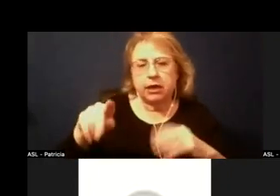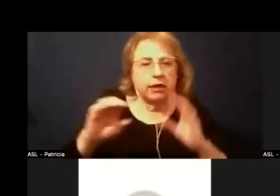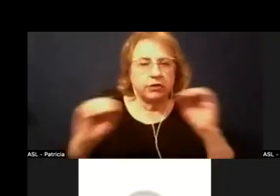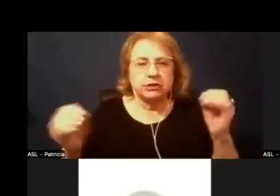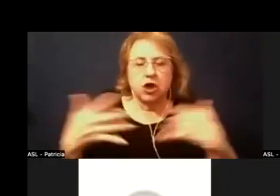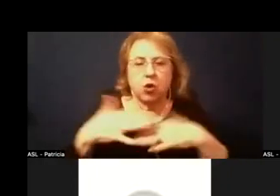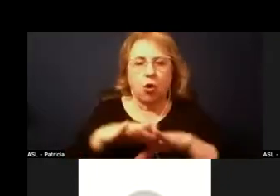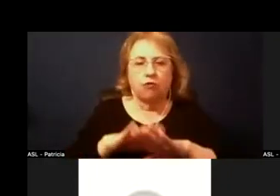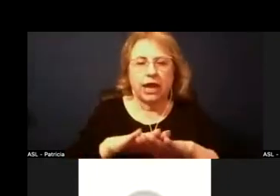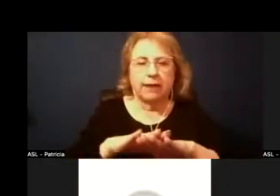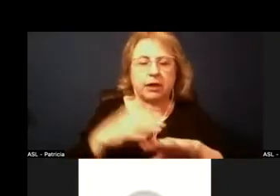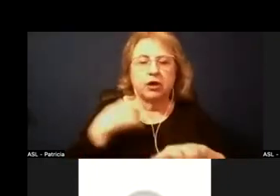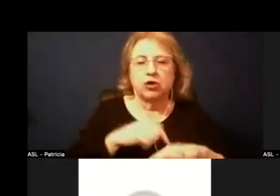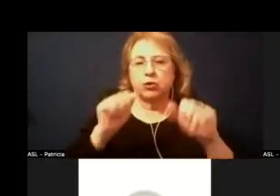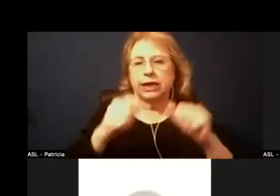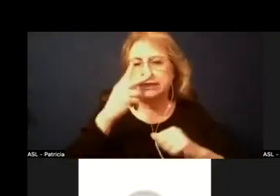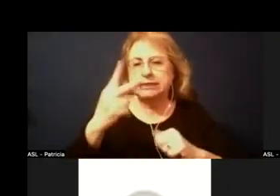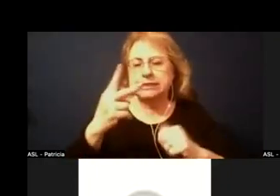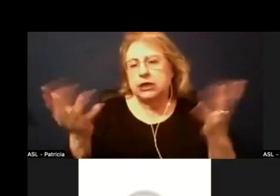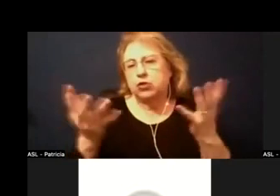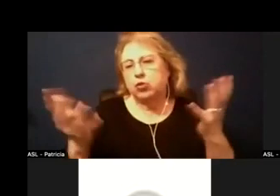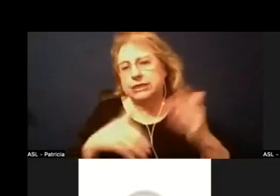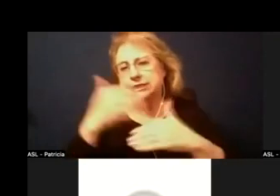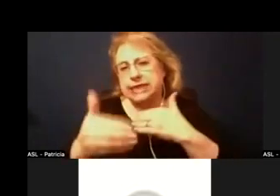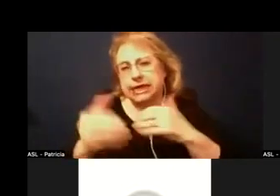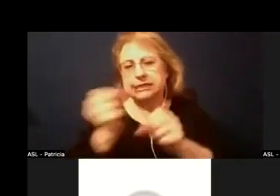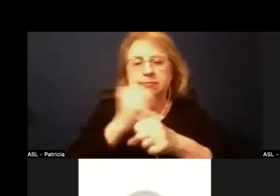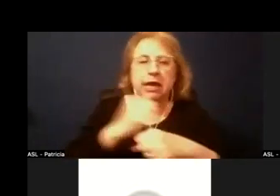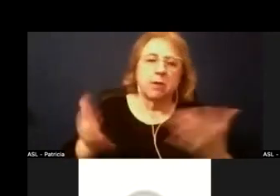you can see where we go from there in terms of making a motion yeah